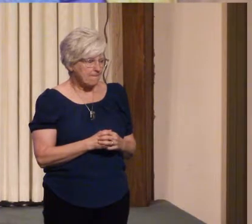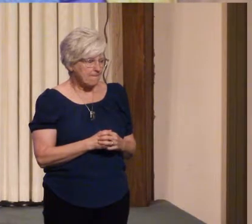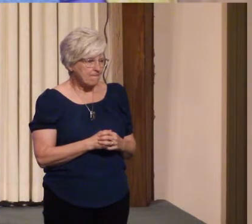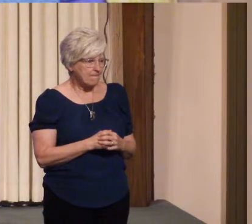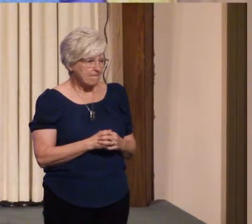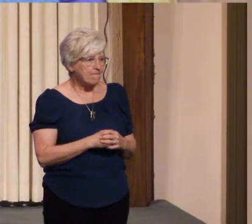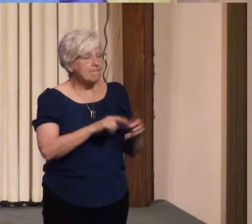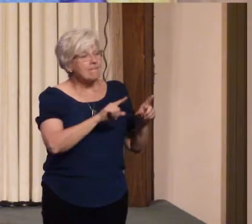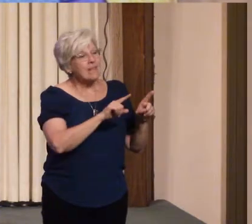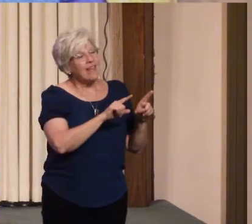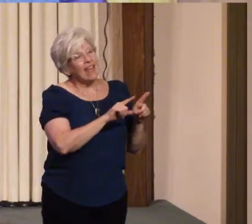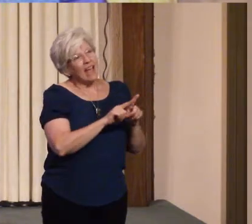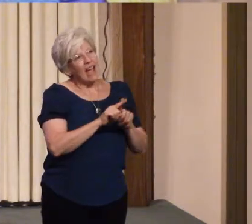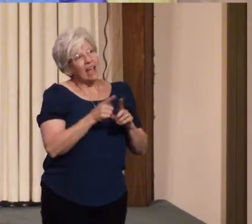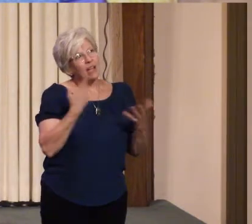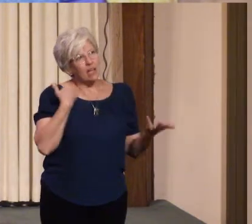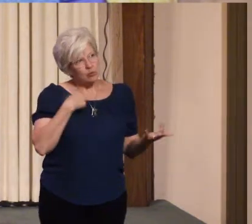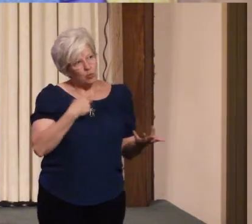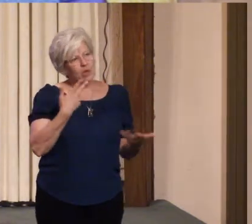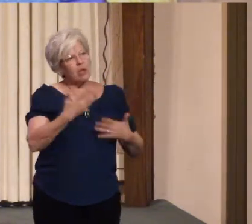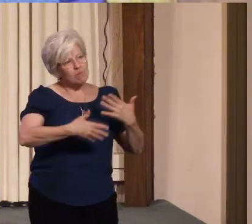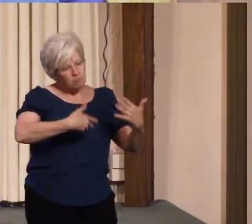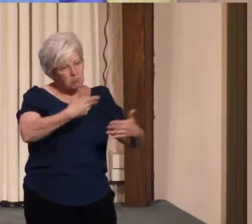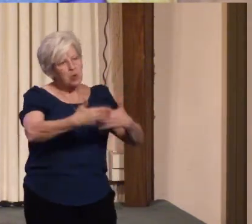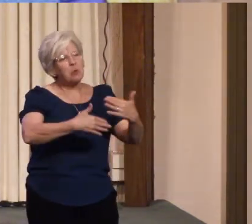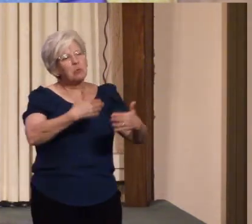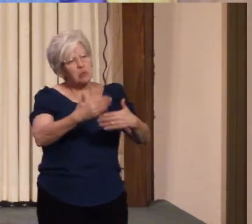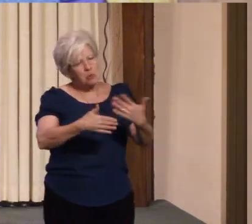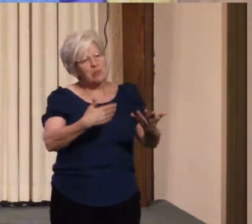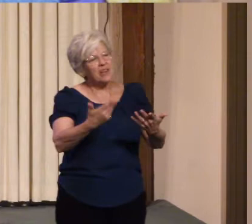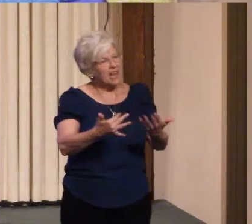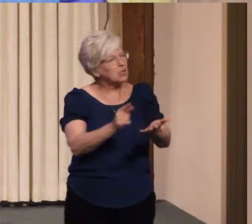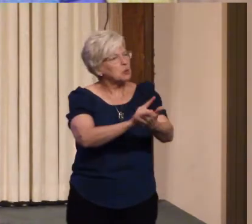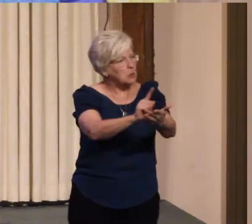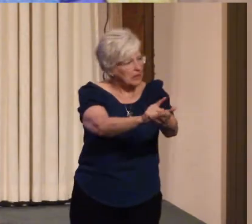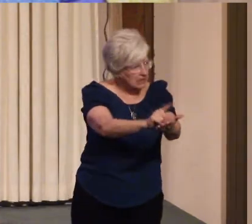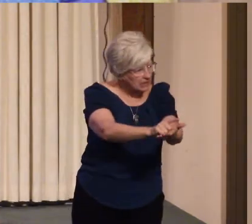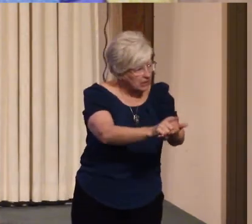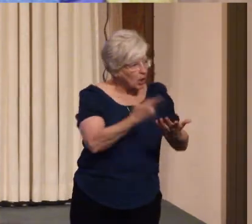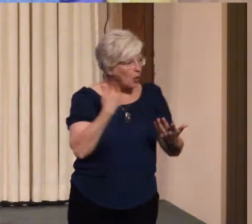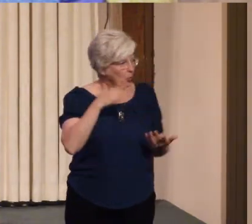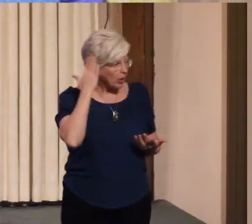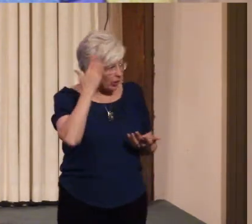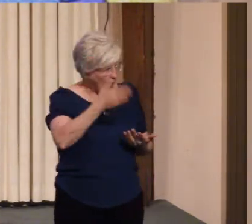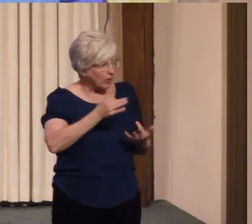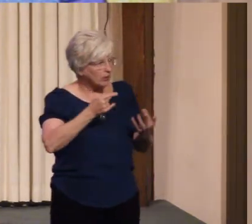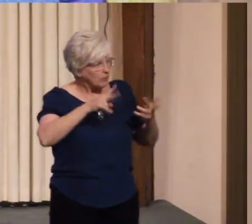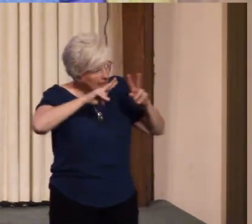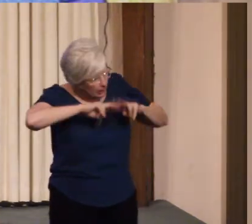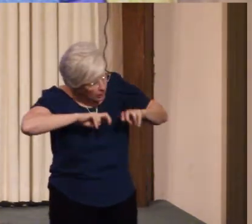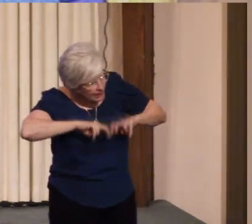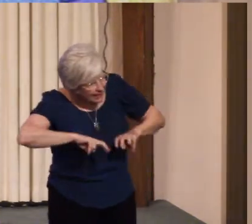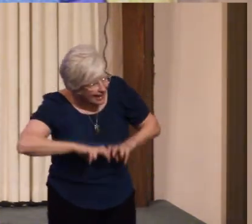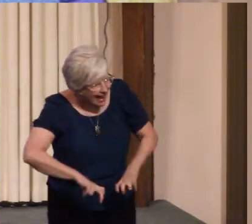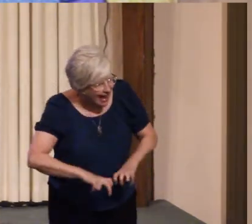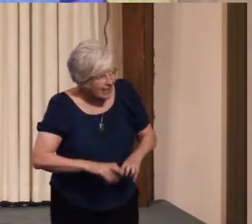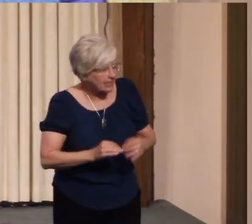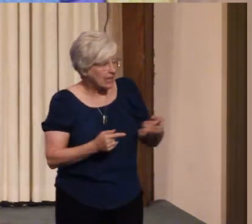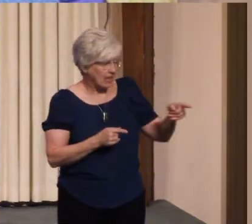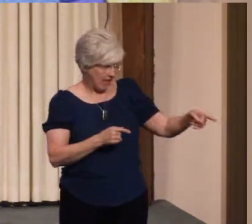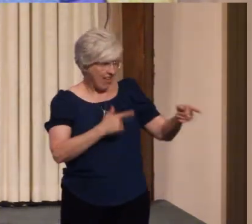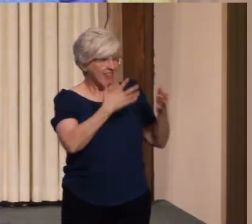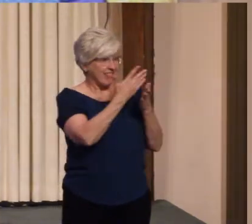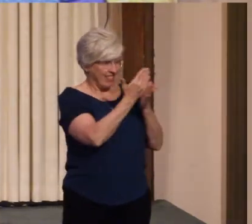as we go through the next several weeks we're going to be taking a deeper look at lessons in truth and some of the foundational